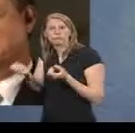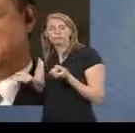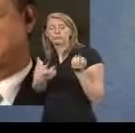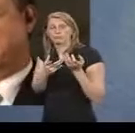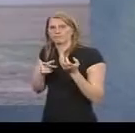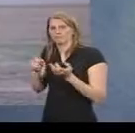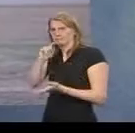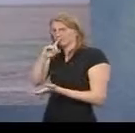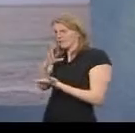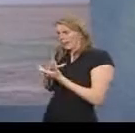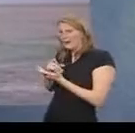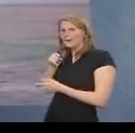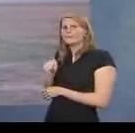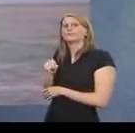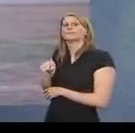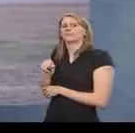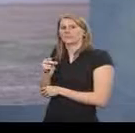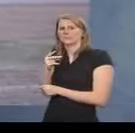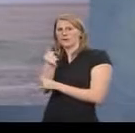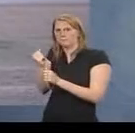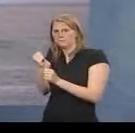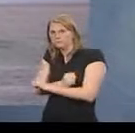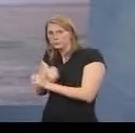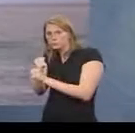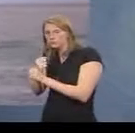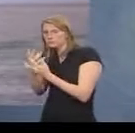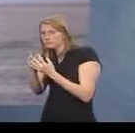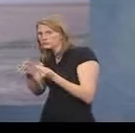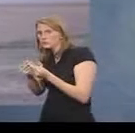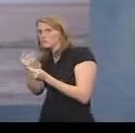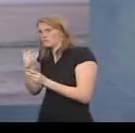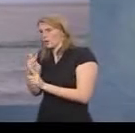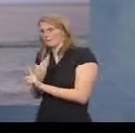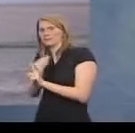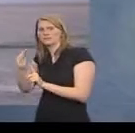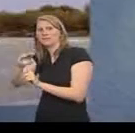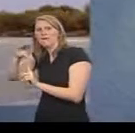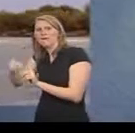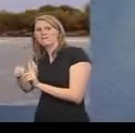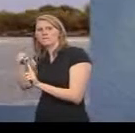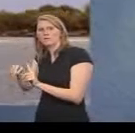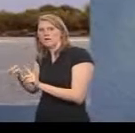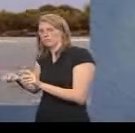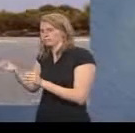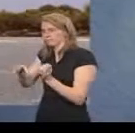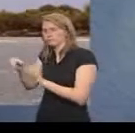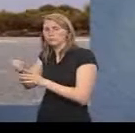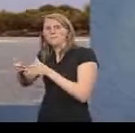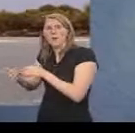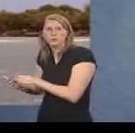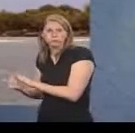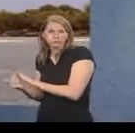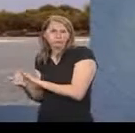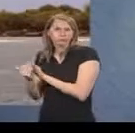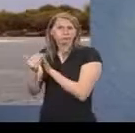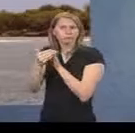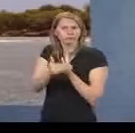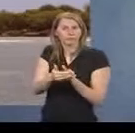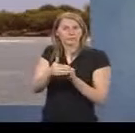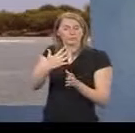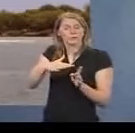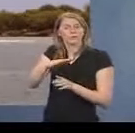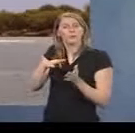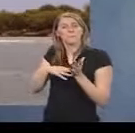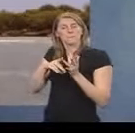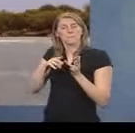explosive material was brought into East Africa through a boat, and they were allowed to operate freely in the Mombasa